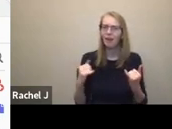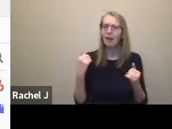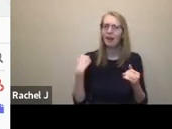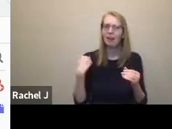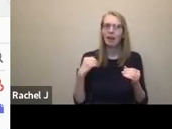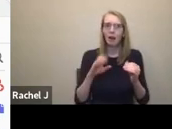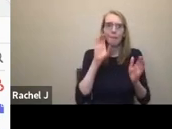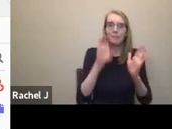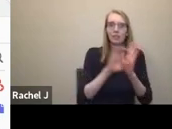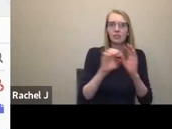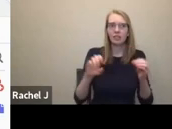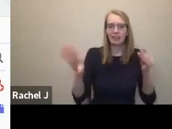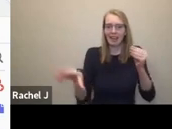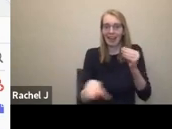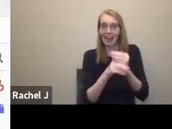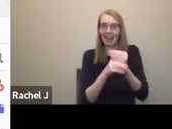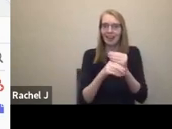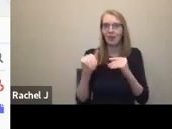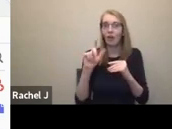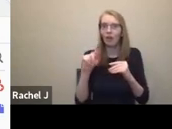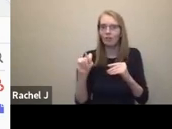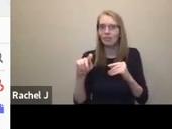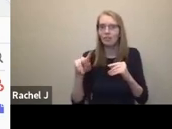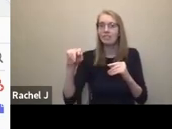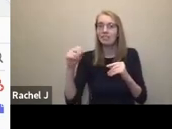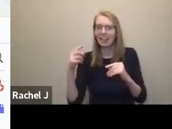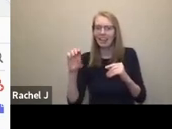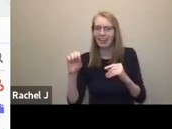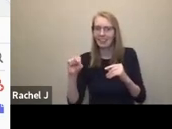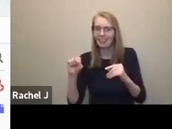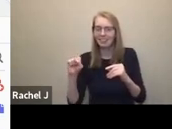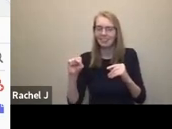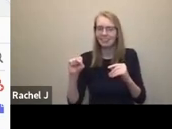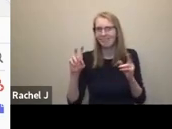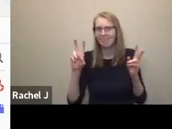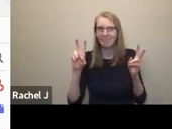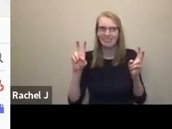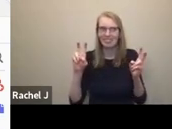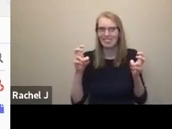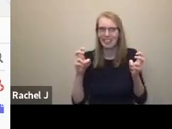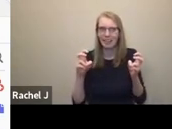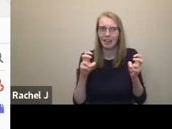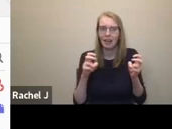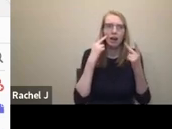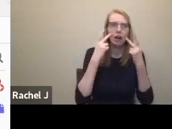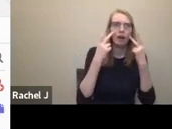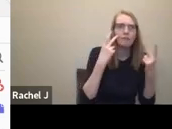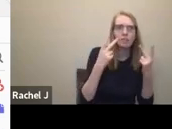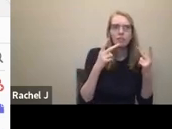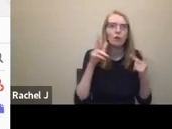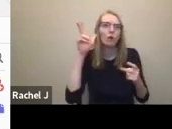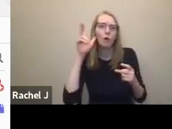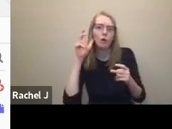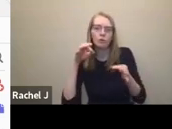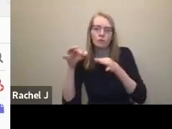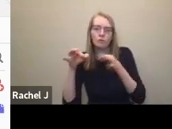this thing called alt tags. So it's alternative tags, I guess. So you can just put a visual and oral description, an audio description of